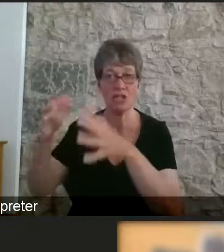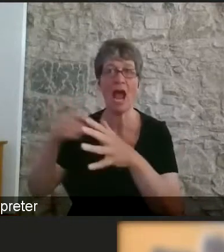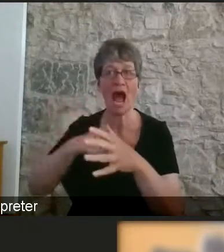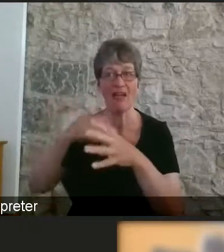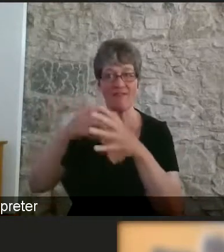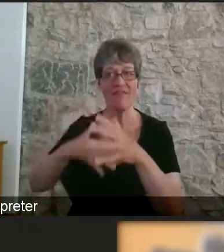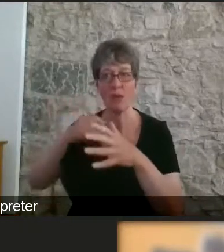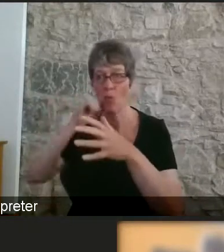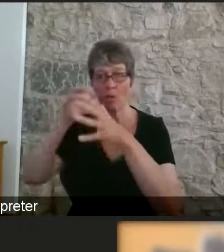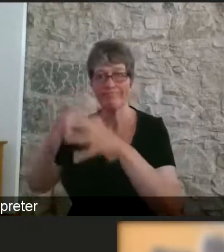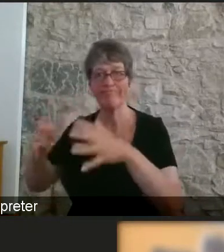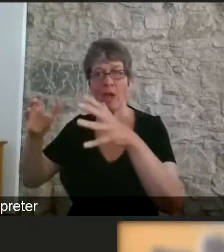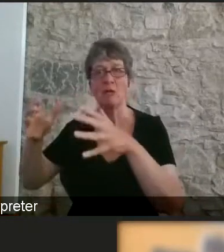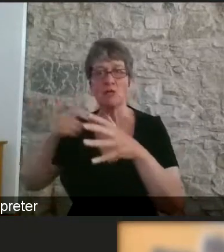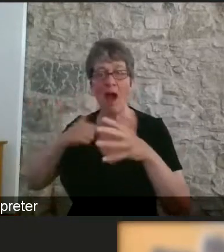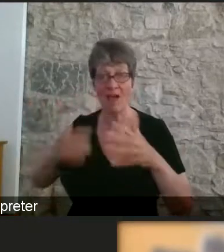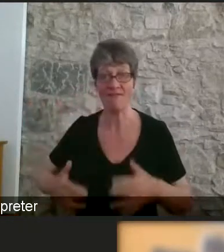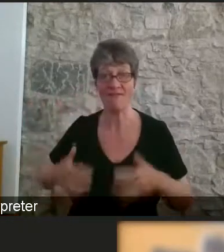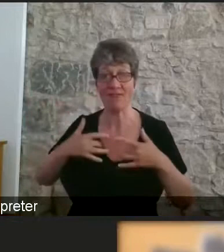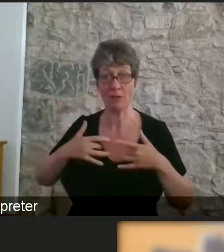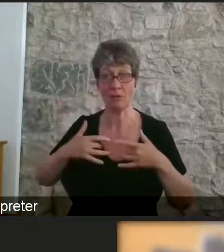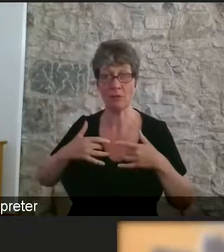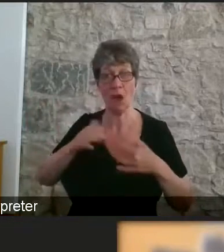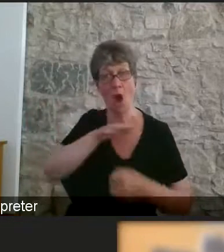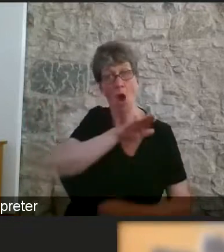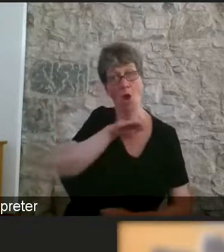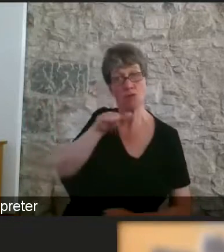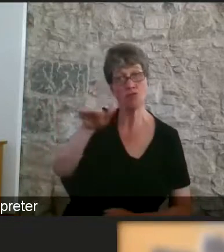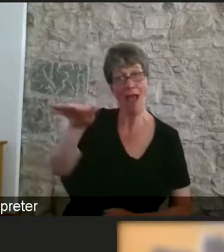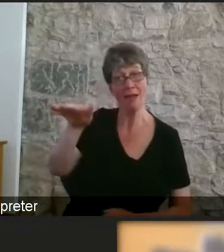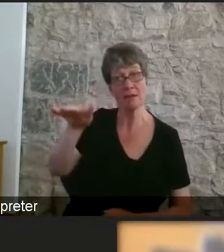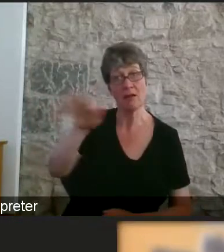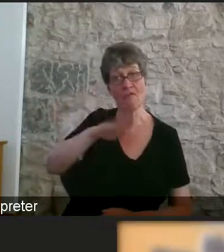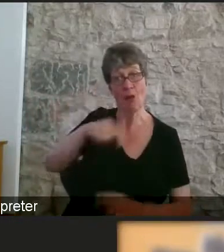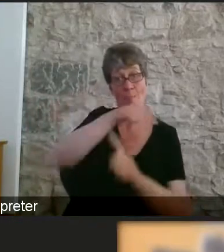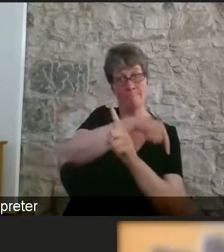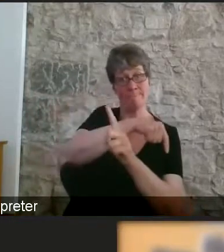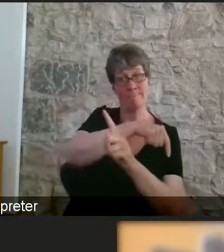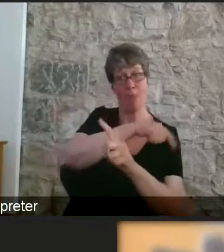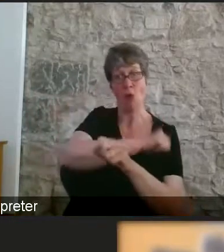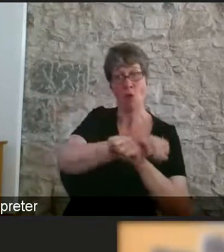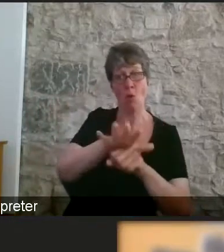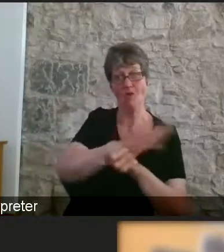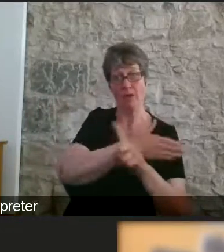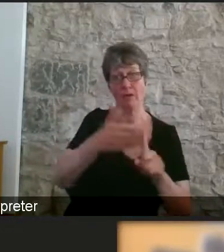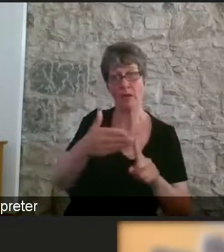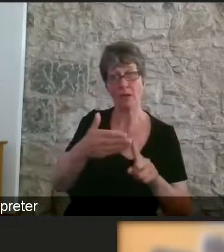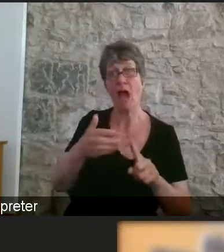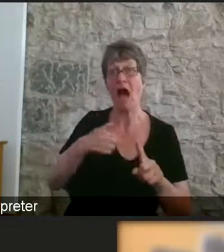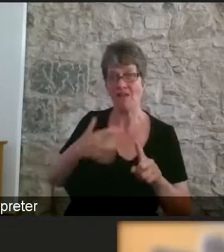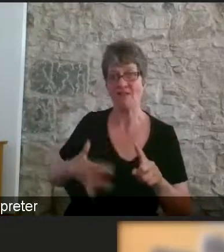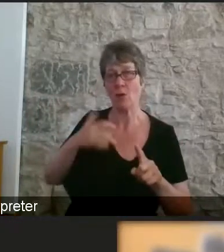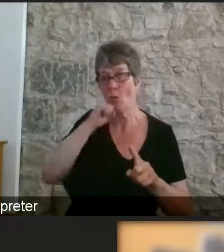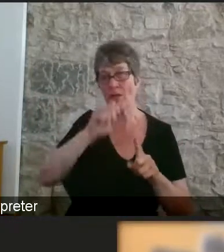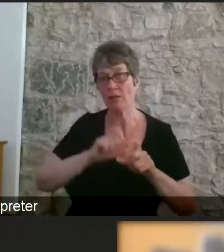Those trends, I think, are going to continue and amplify over the coming decade or so. The question